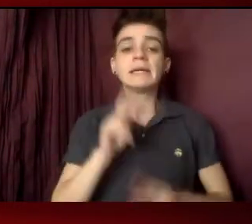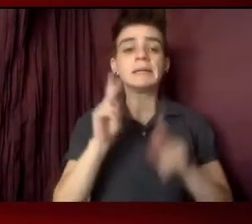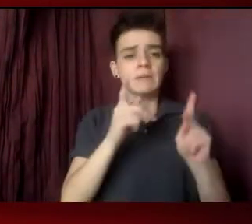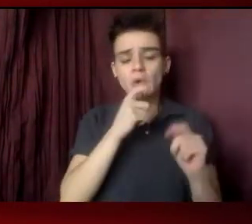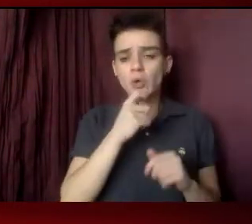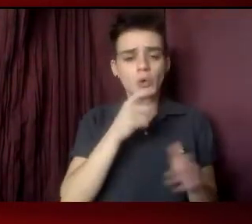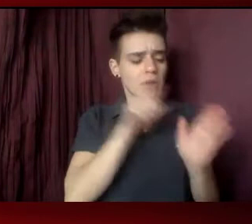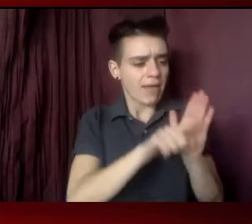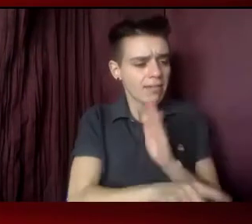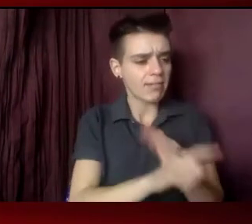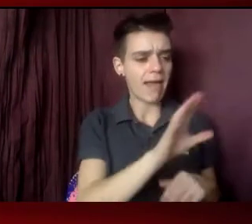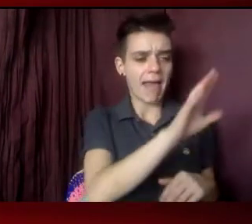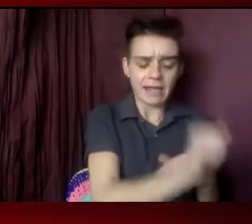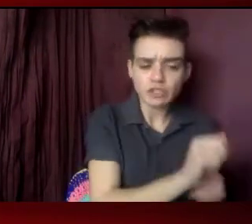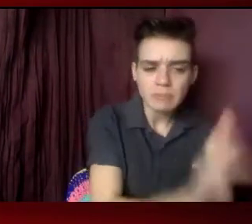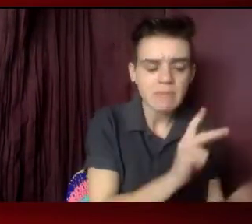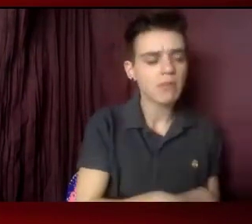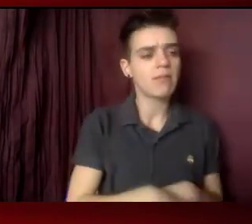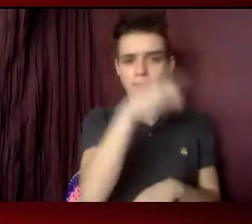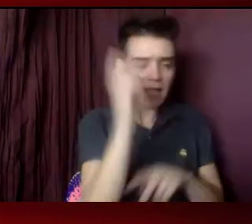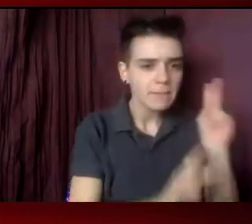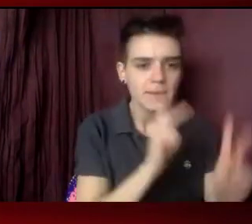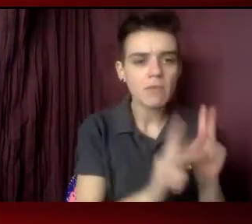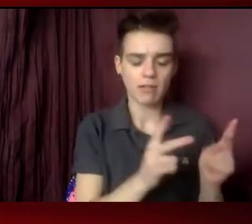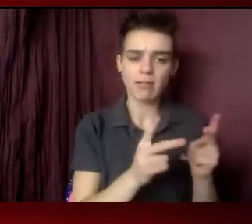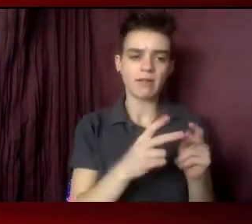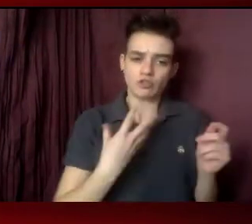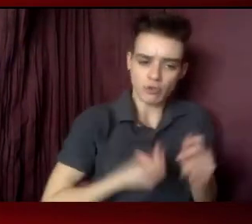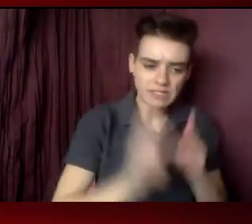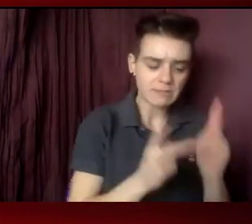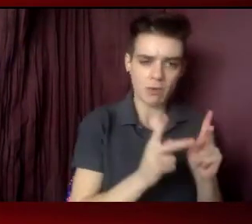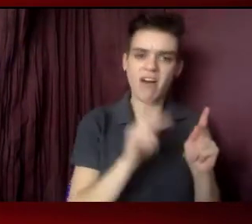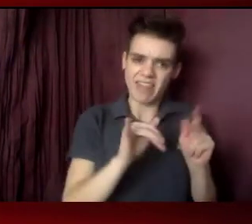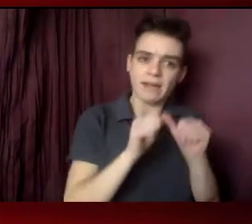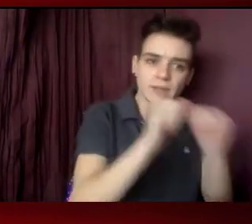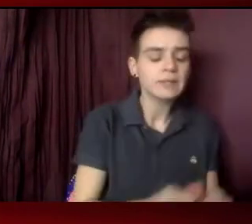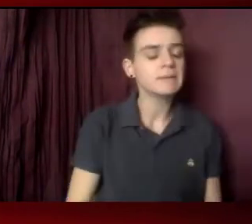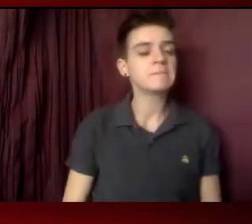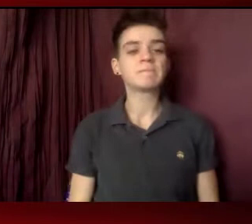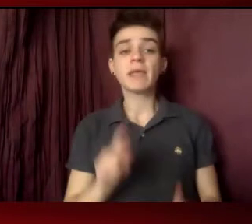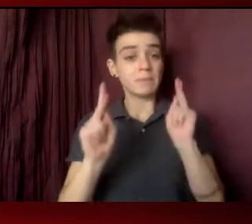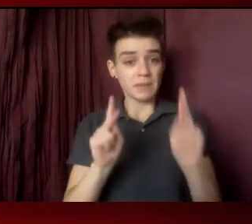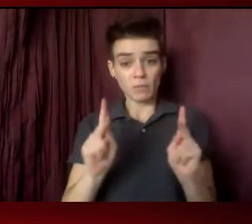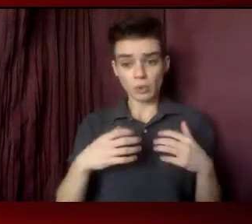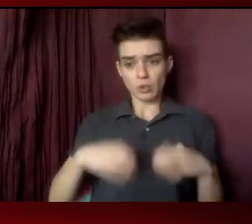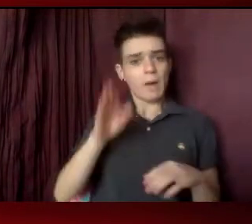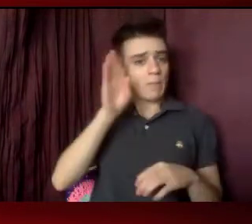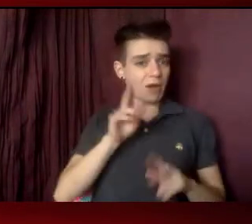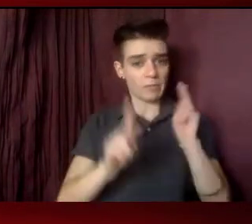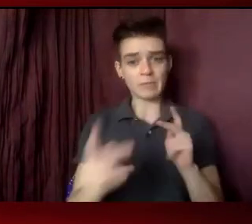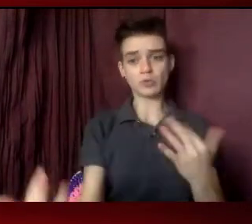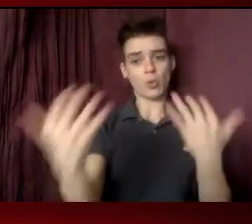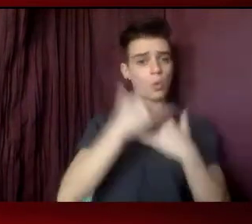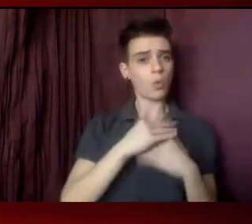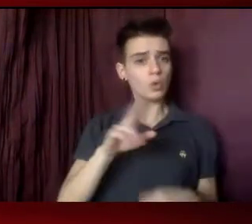people and trans people continue, that too many people don't want brown people crossing our border to find a better life.